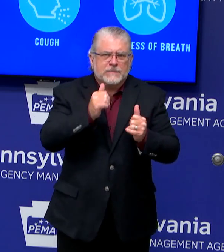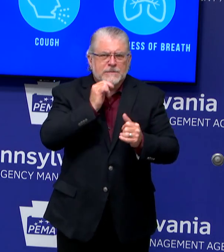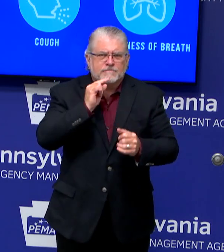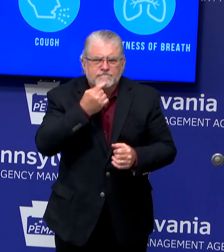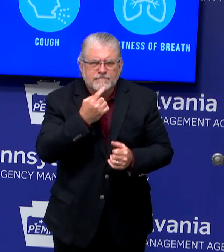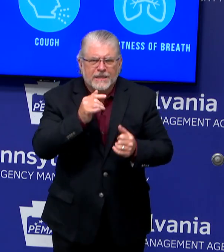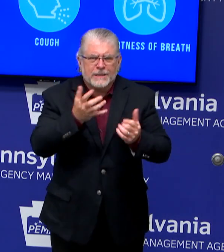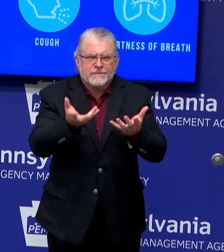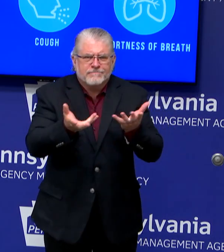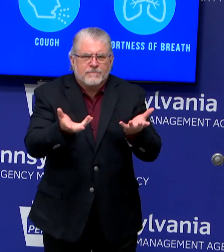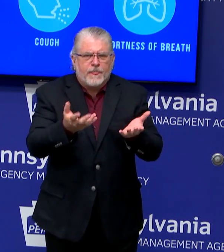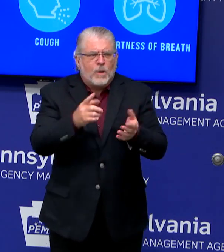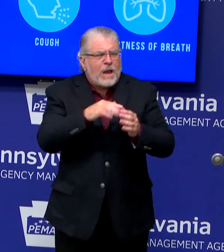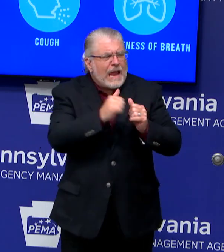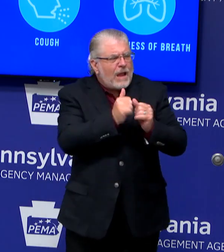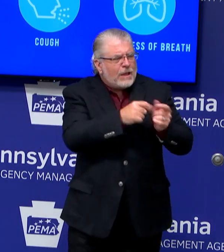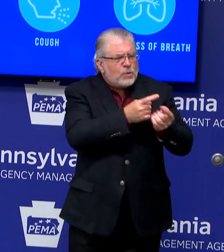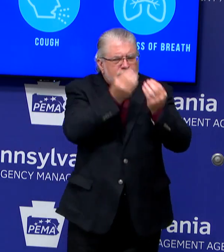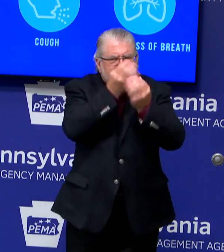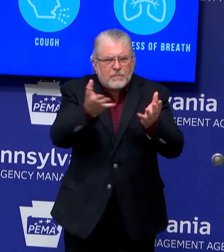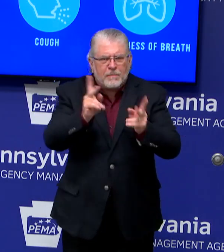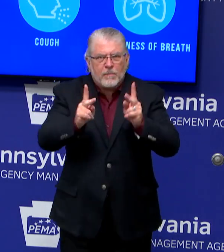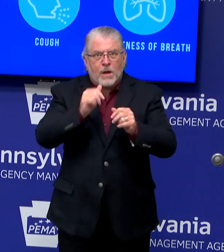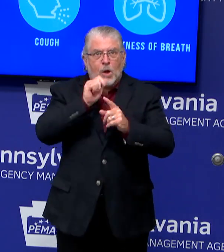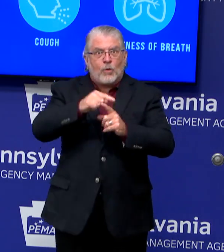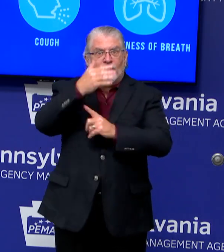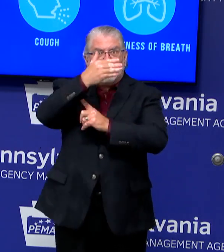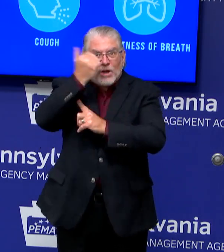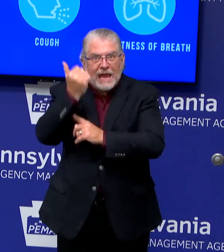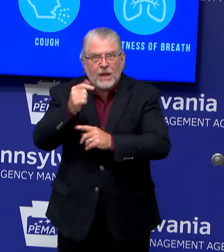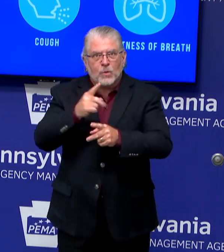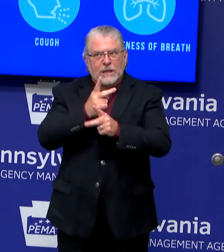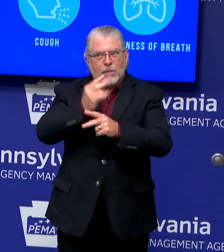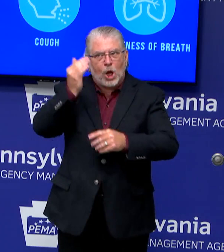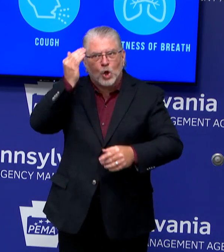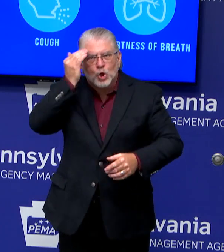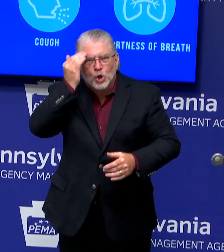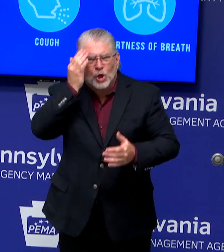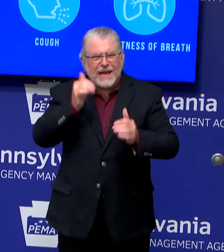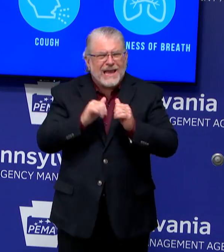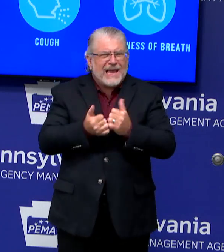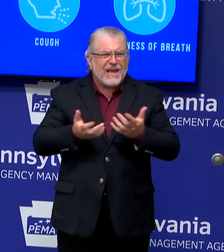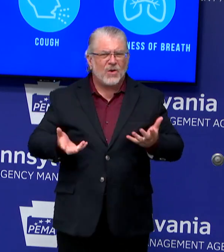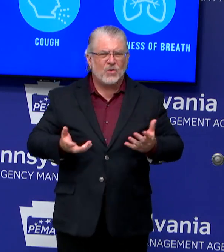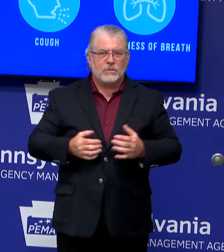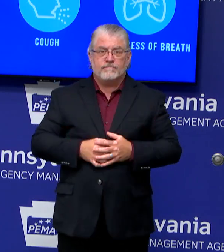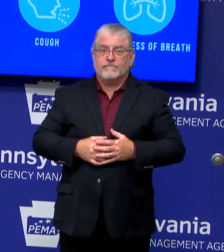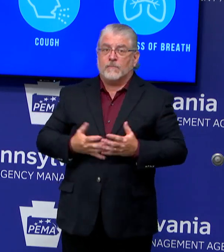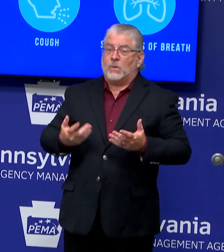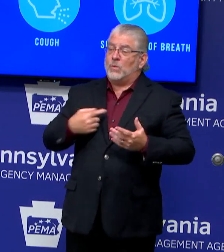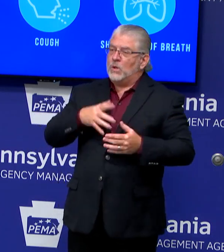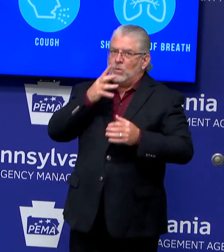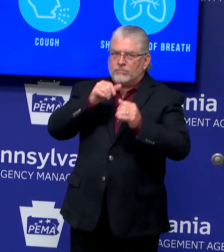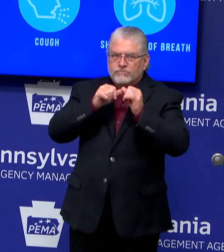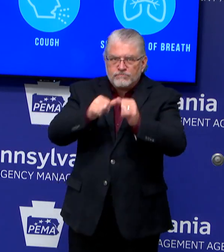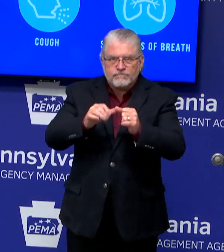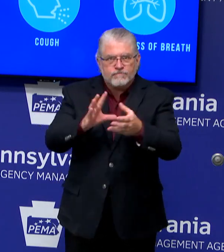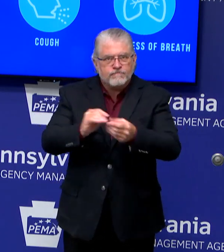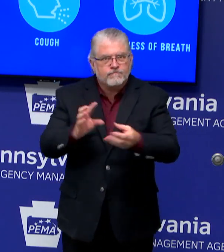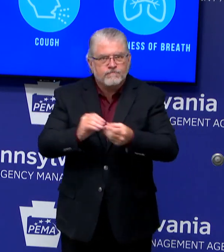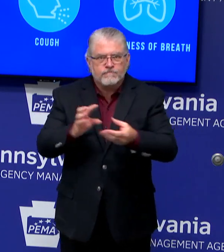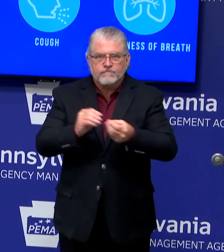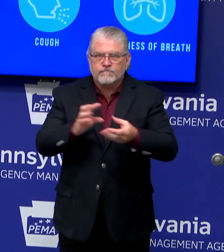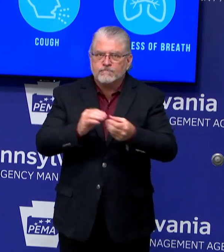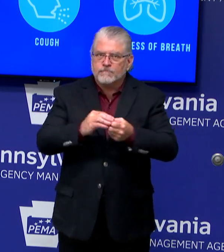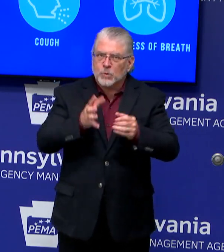complacency, to prevent it from occurring? Well, we're going to continue to message this on an ongoing basis. That's one of